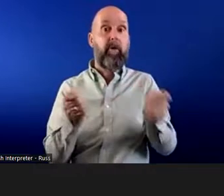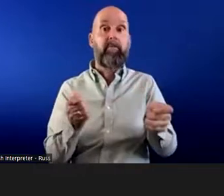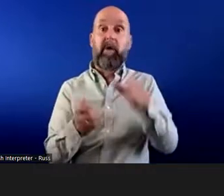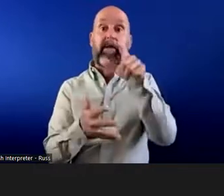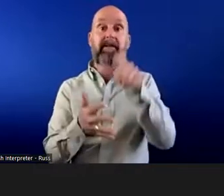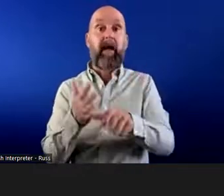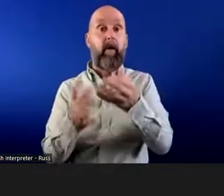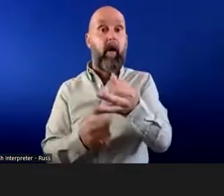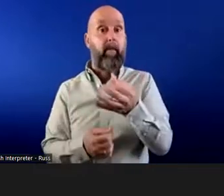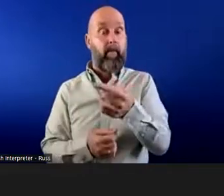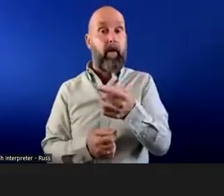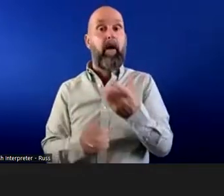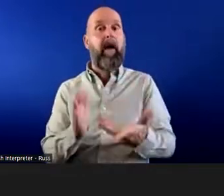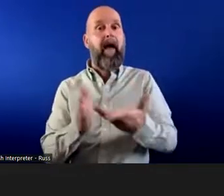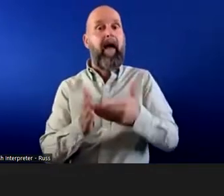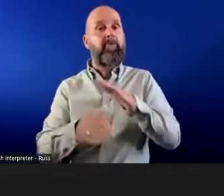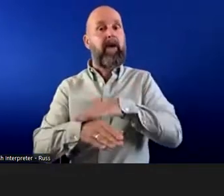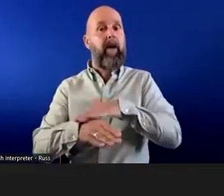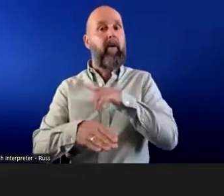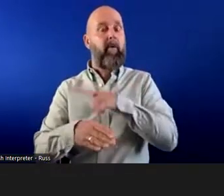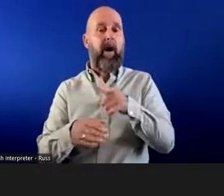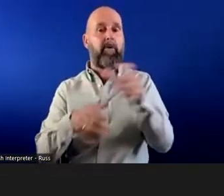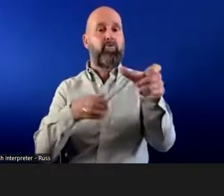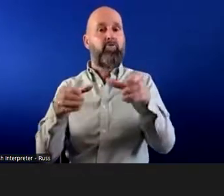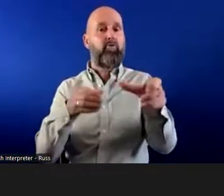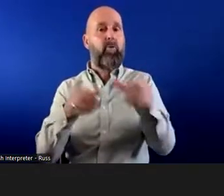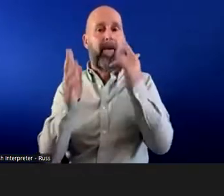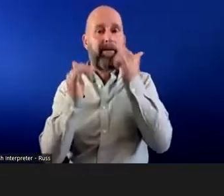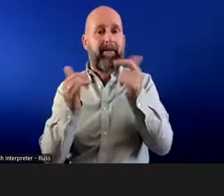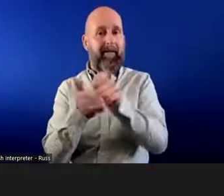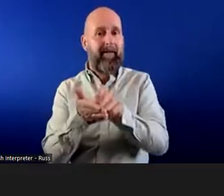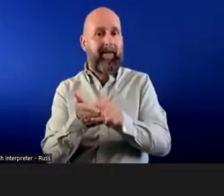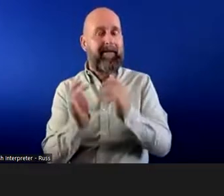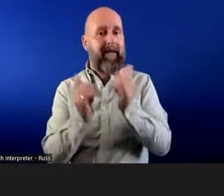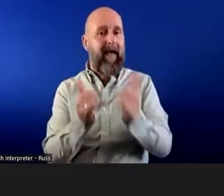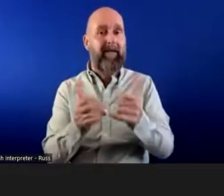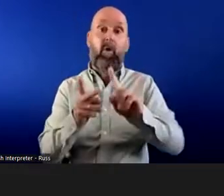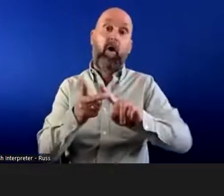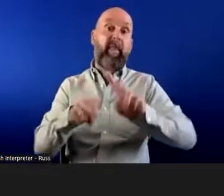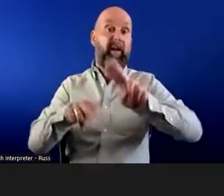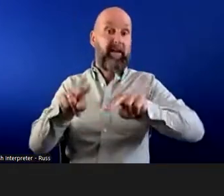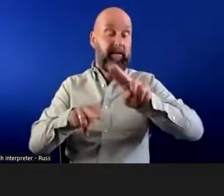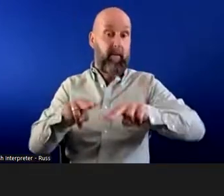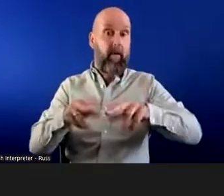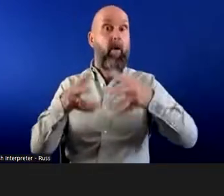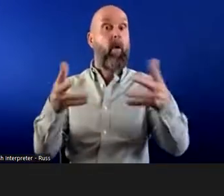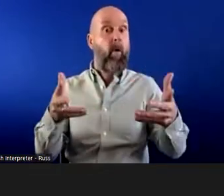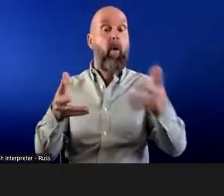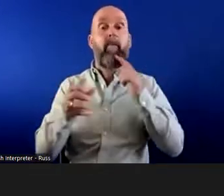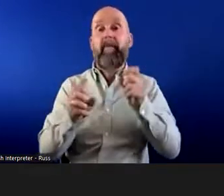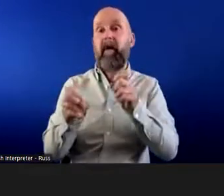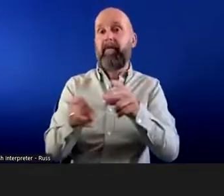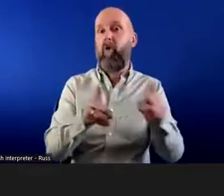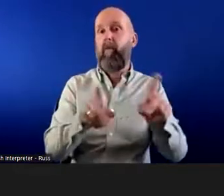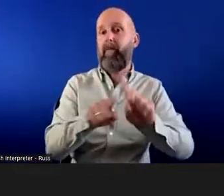job applicant, extra time to complete a recruitment test or other assessment, or allowing them to complete it in a different format. And we